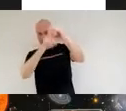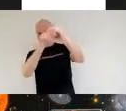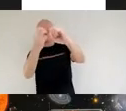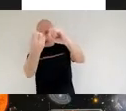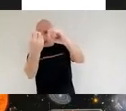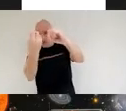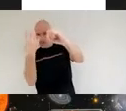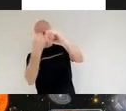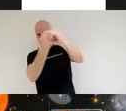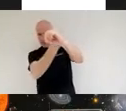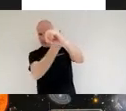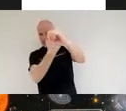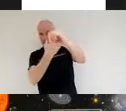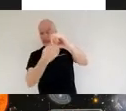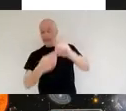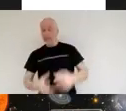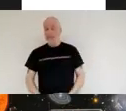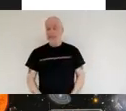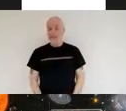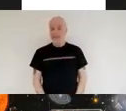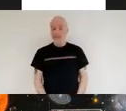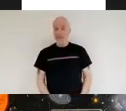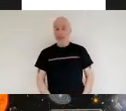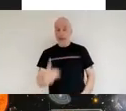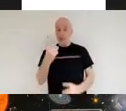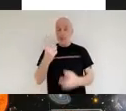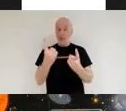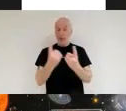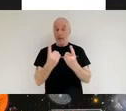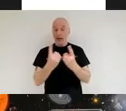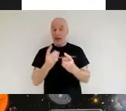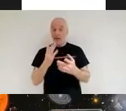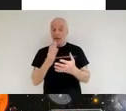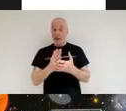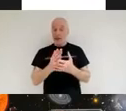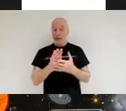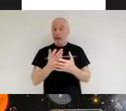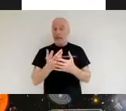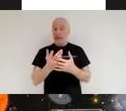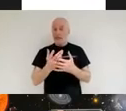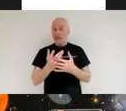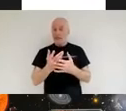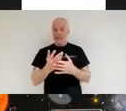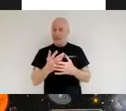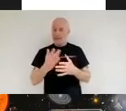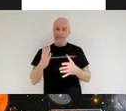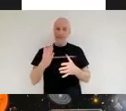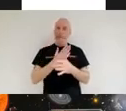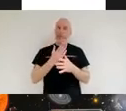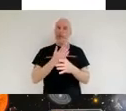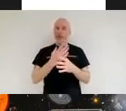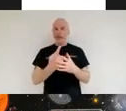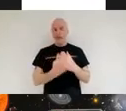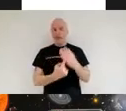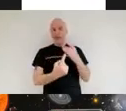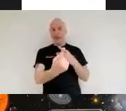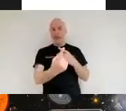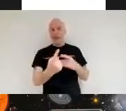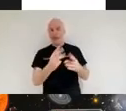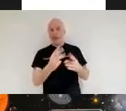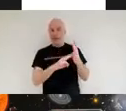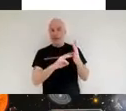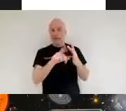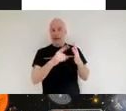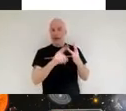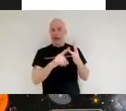one thing that is completely unique to the web telescope is the micro shutter array so near